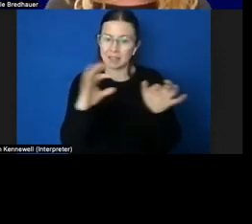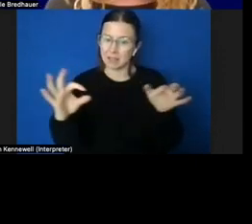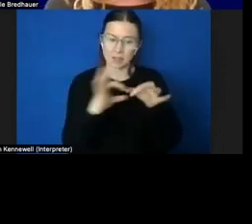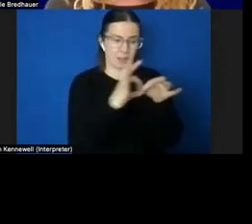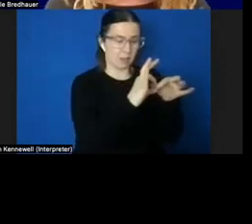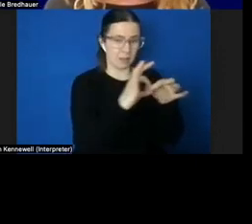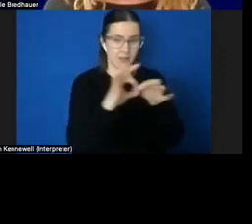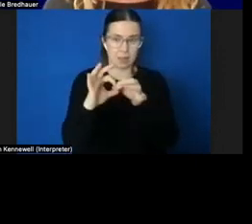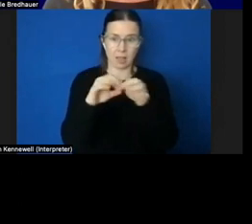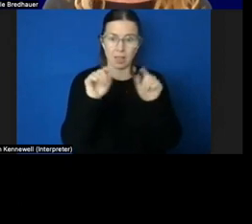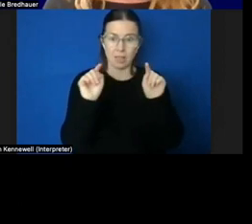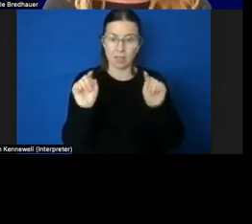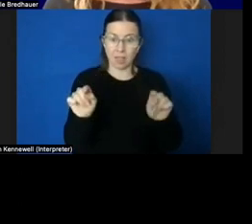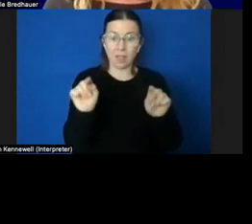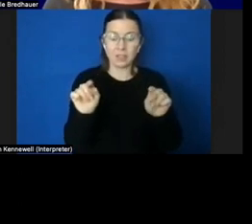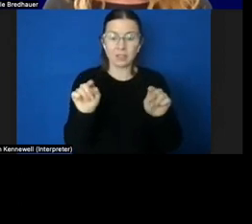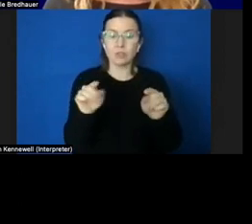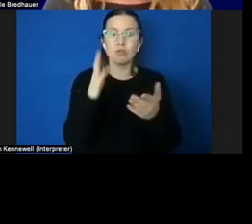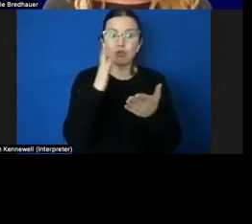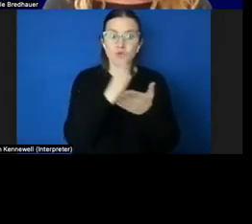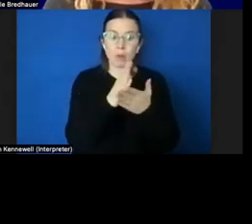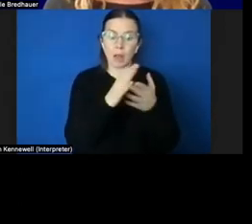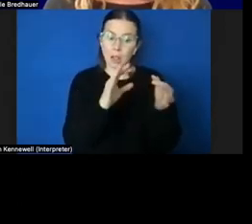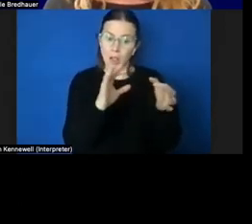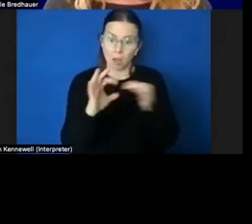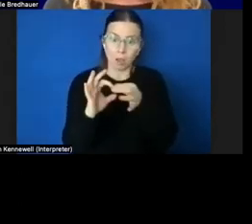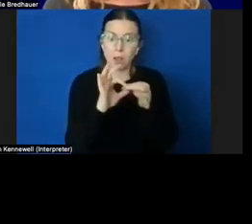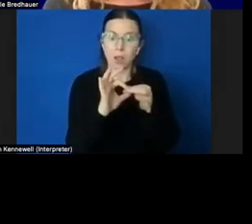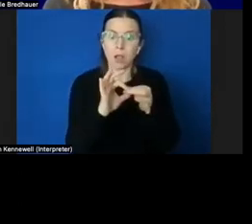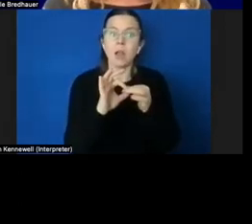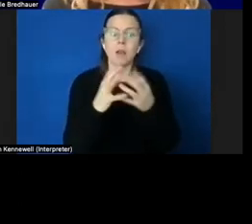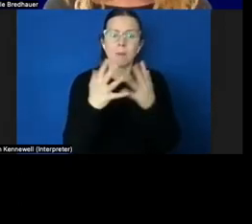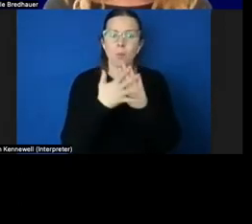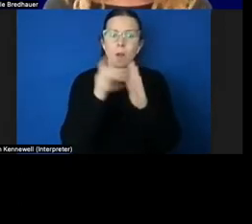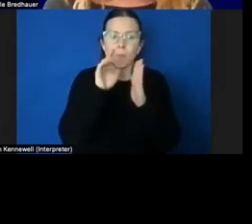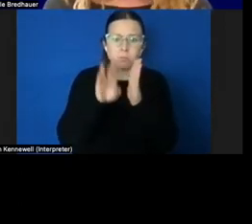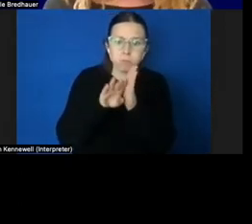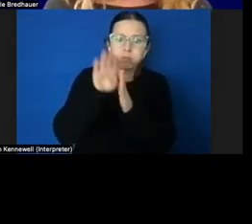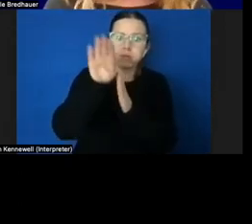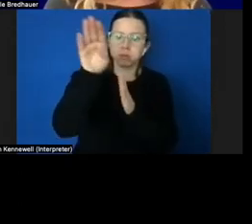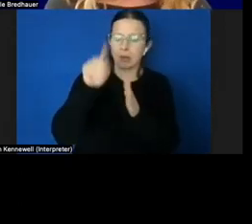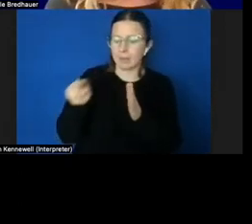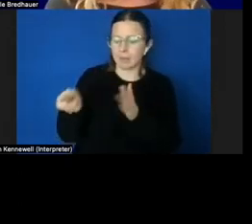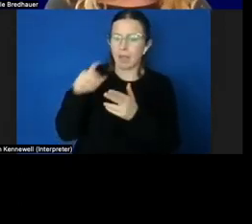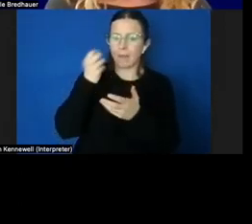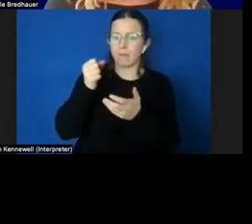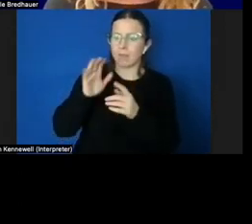processes that leads to the achievement of spatial skills.